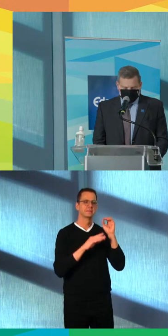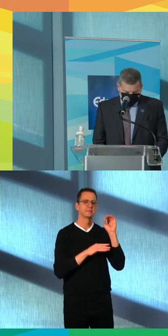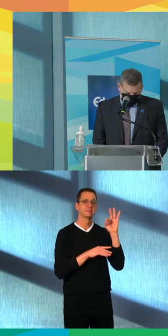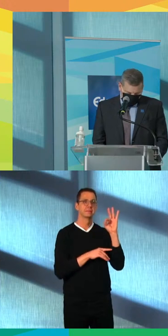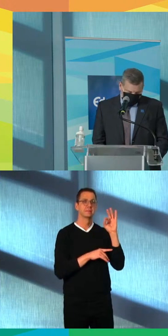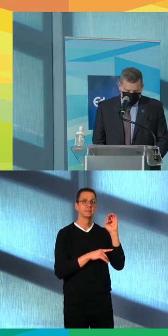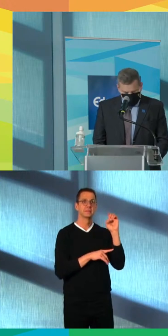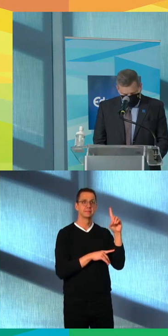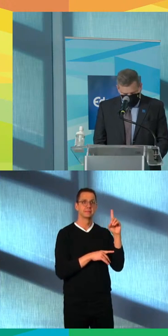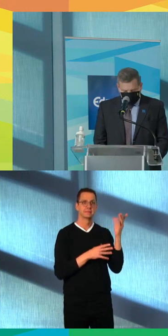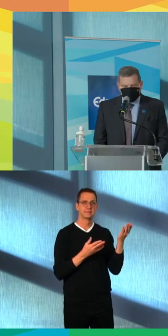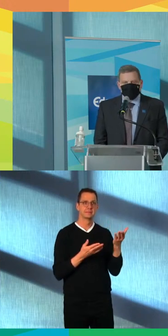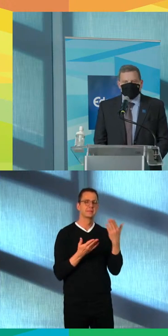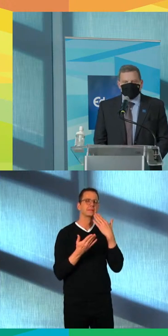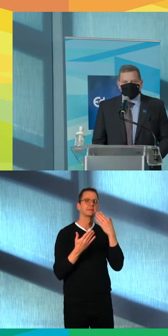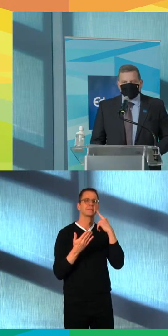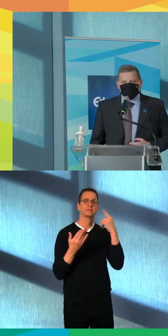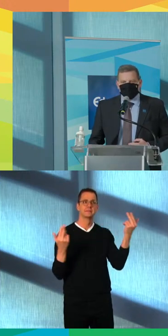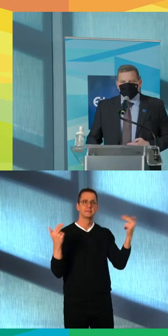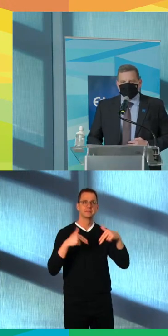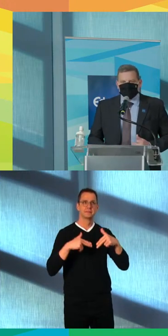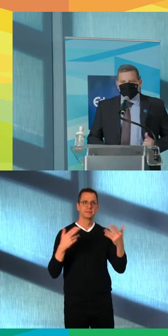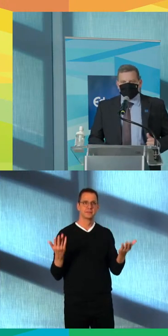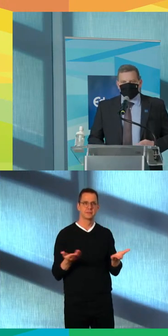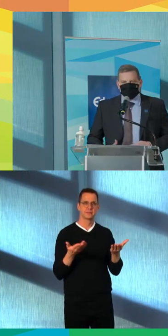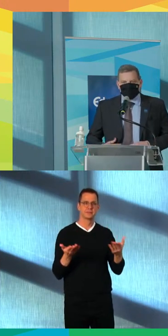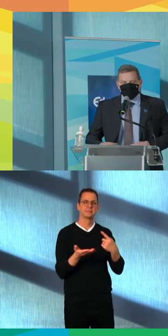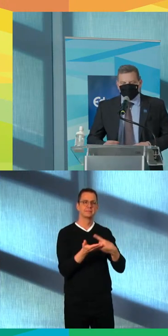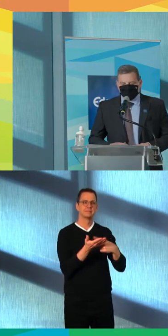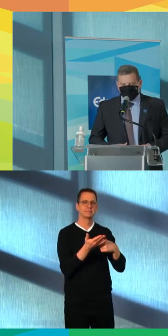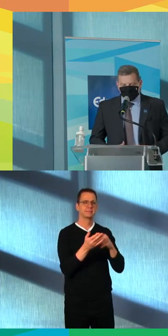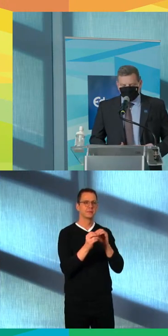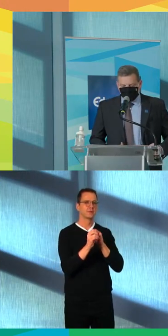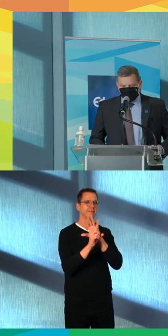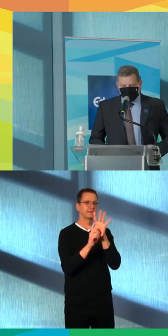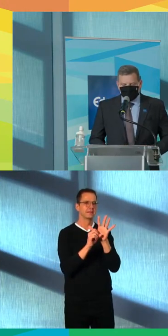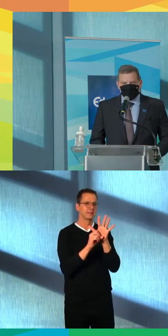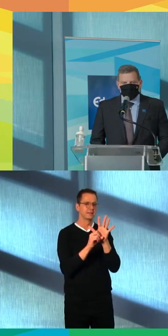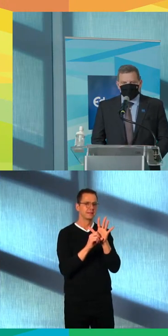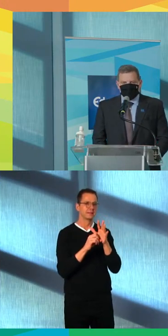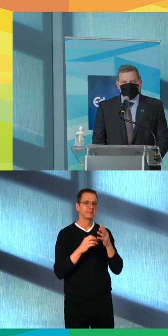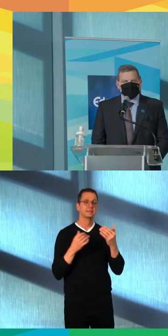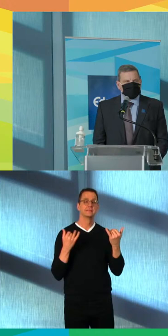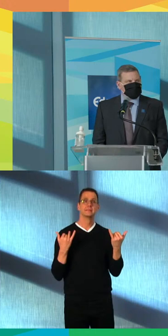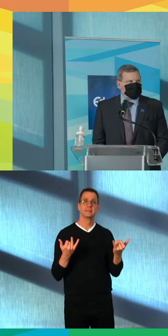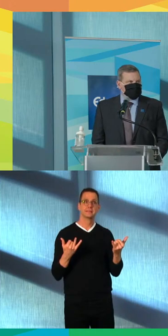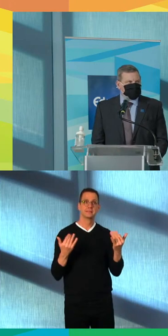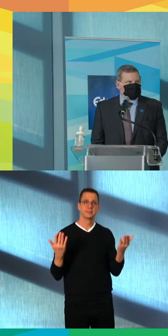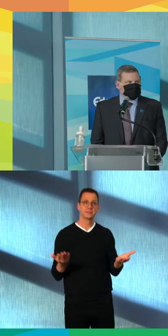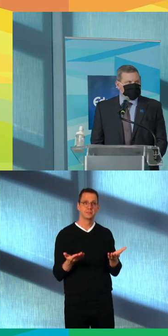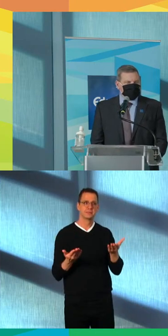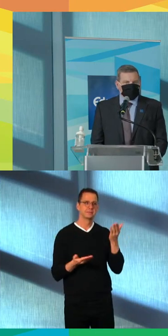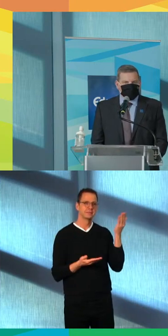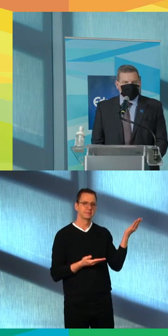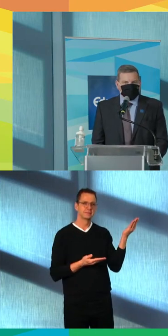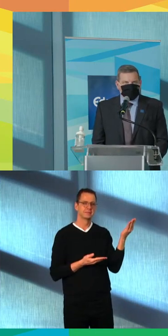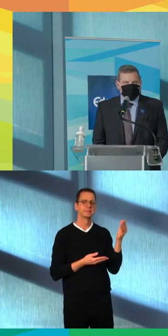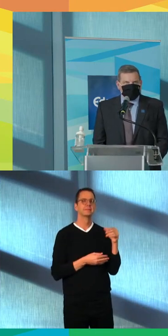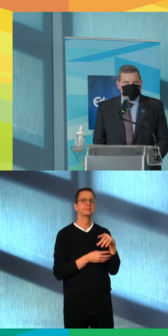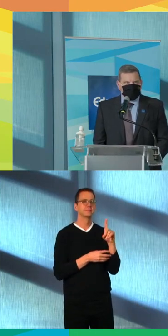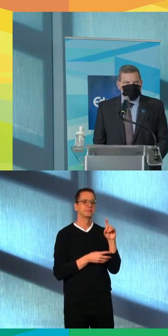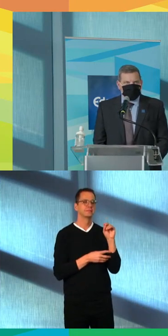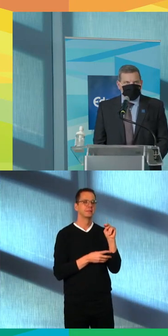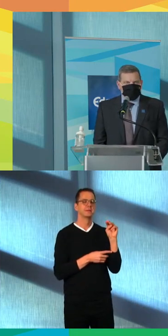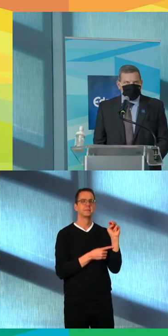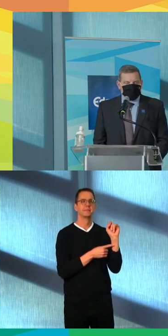City of Edmonton's response and recovery. With us today is Mayor Dawn Iverson and City Manager Andre Korbold. We're a little tight for time today, so what we'll do